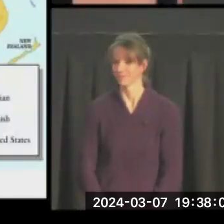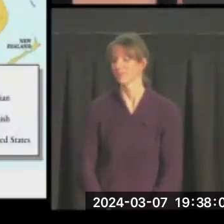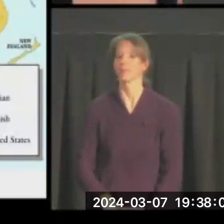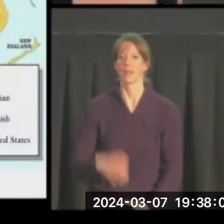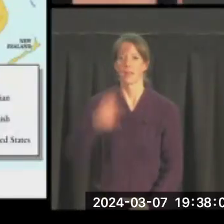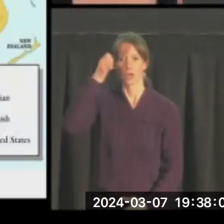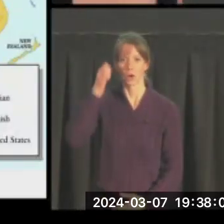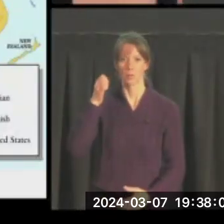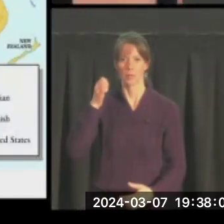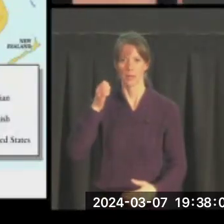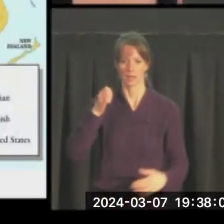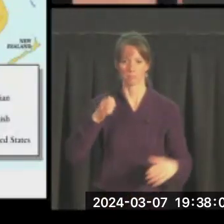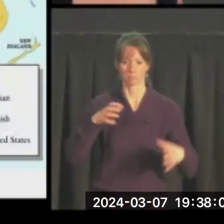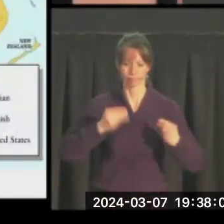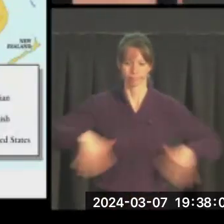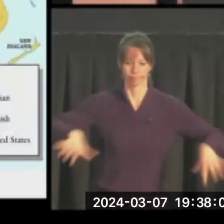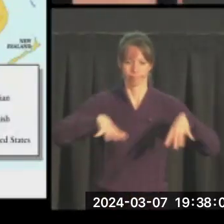European empires still existed.